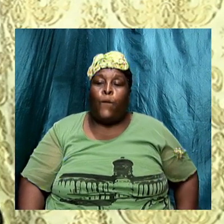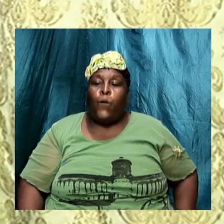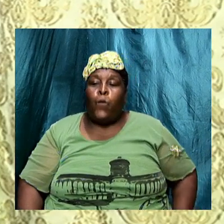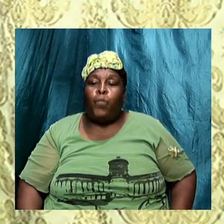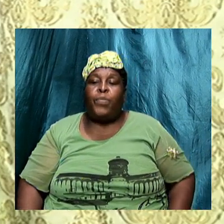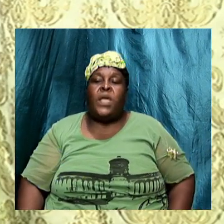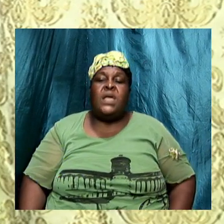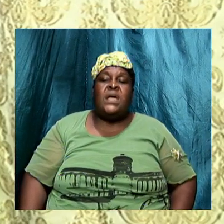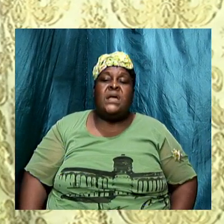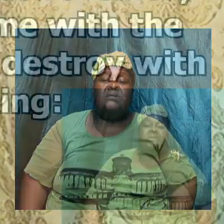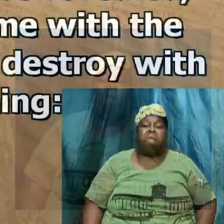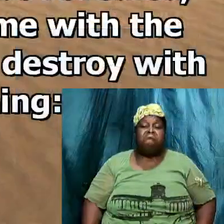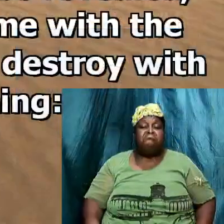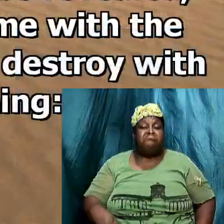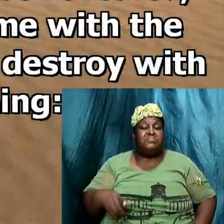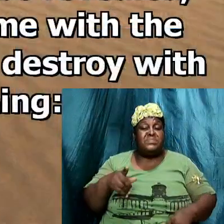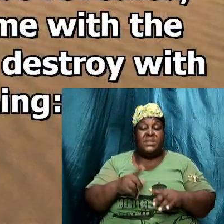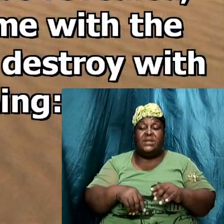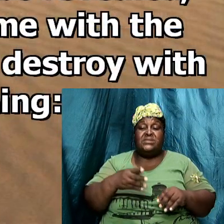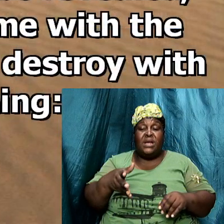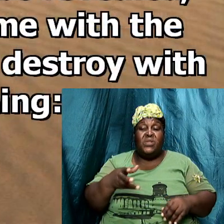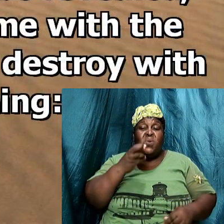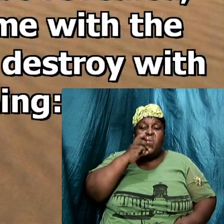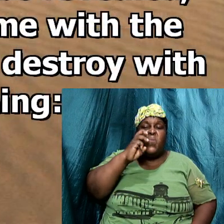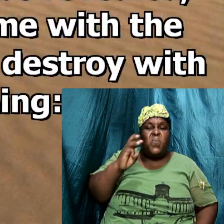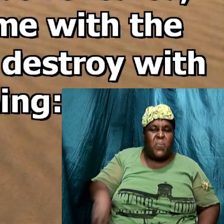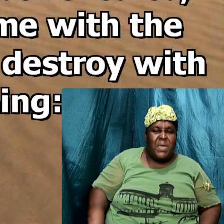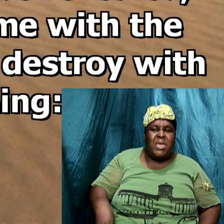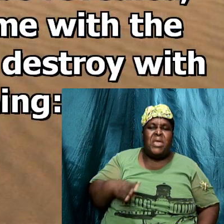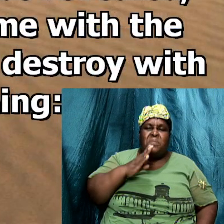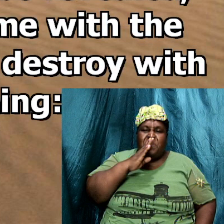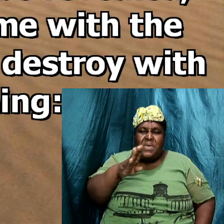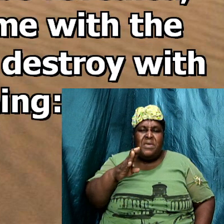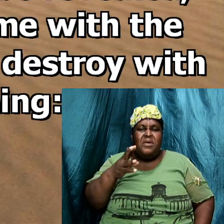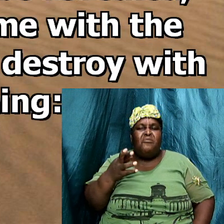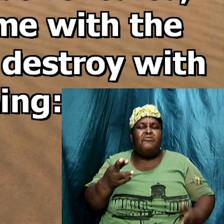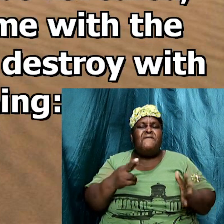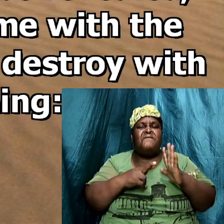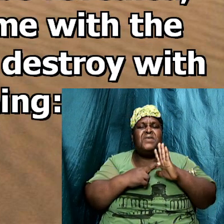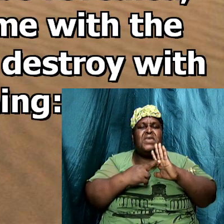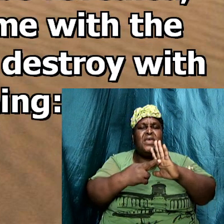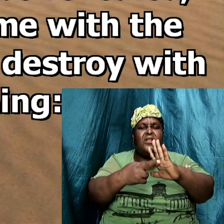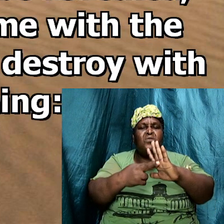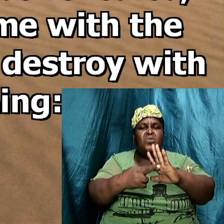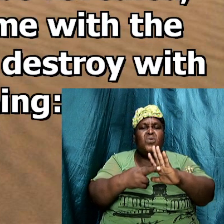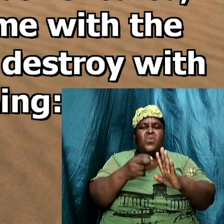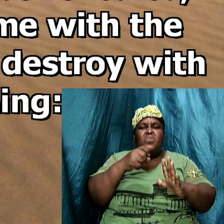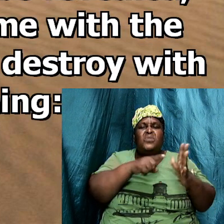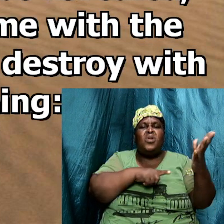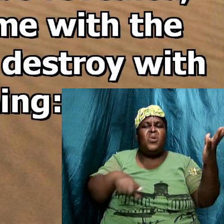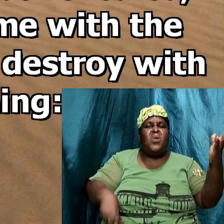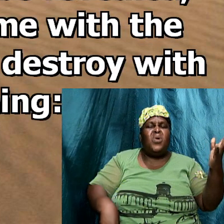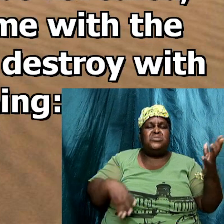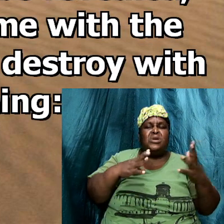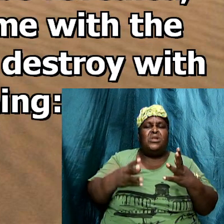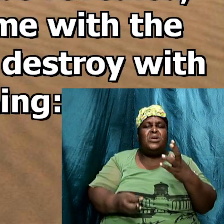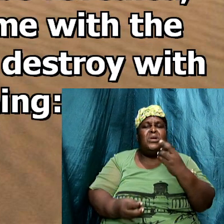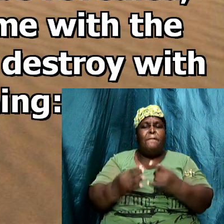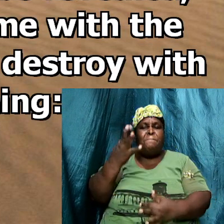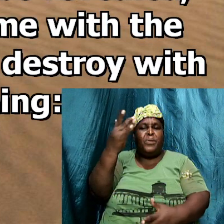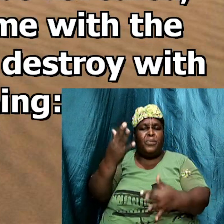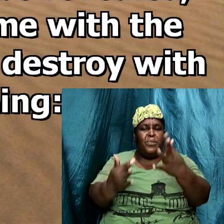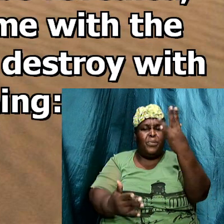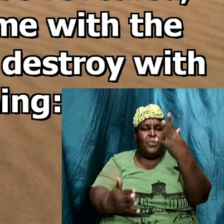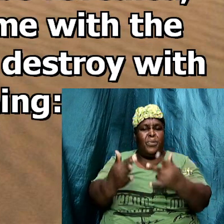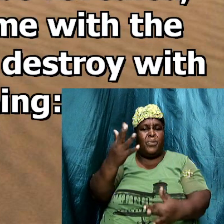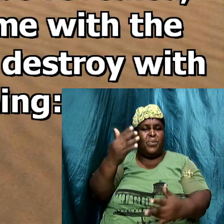and then shall that wicked one be revealed whom the Lord shall consume with